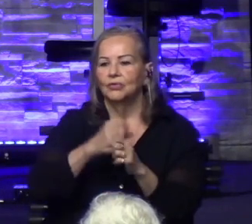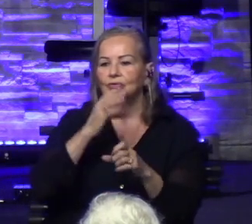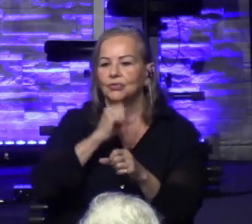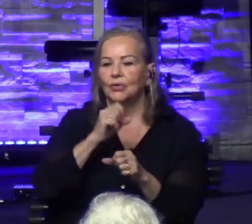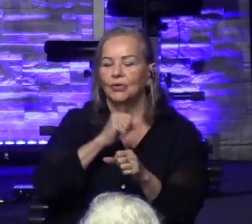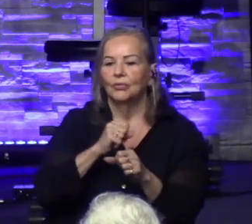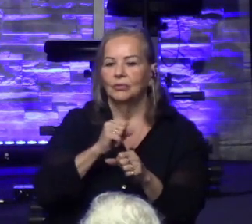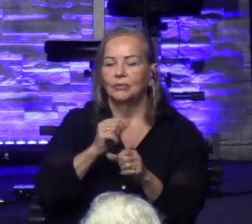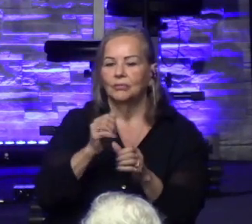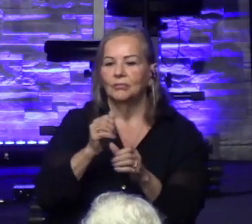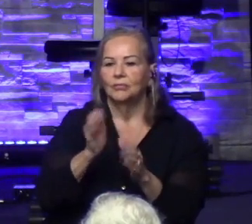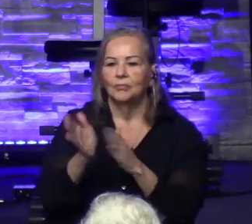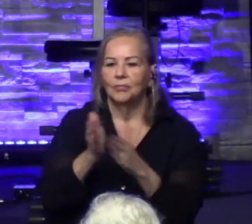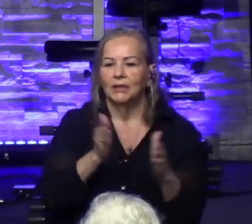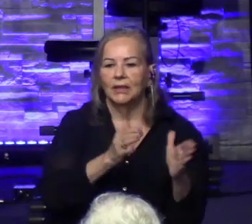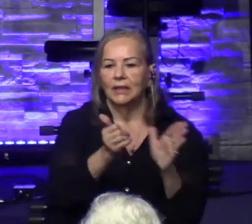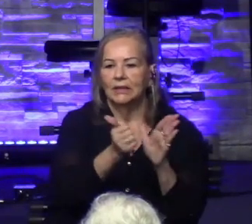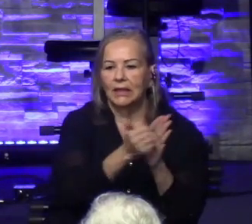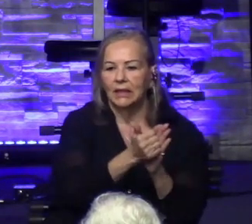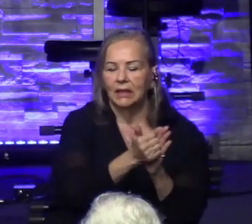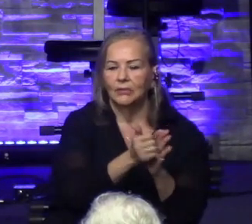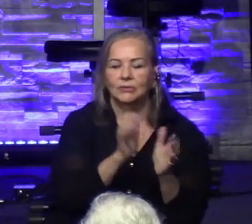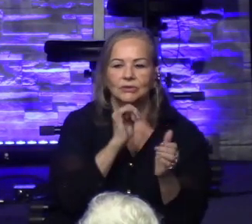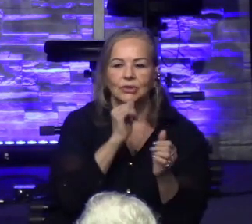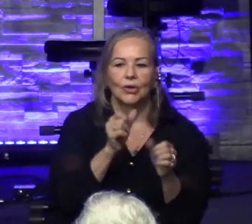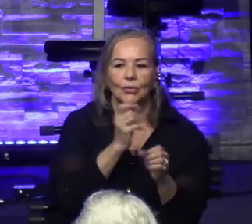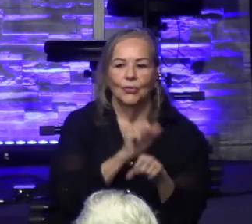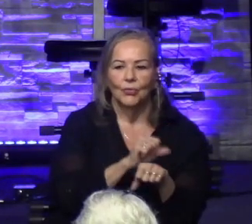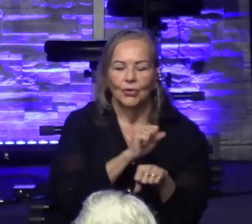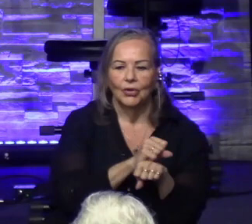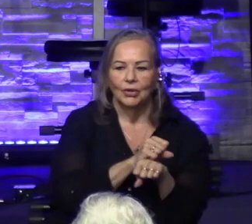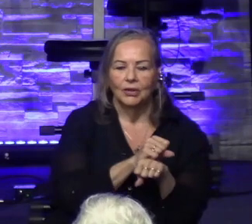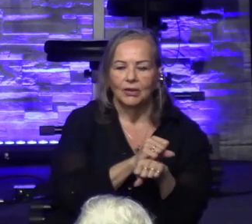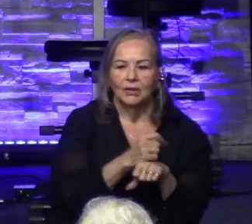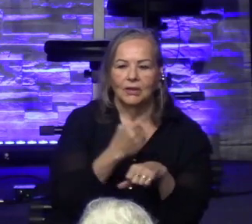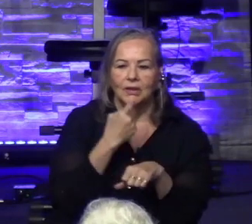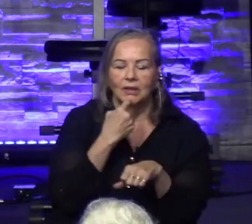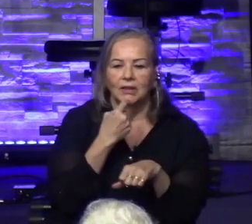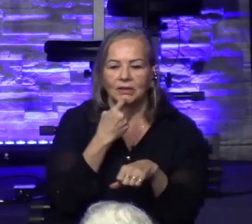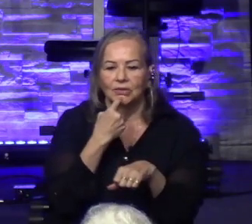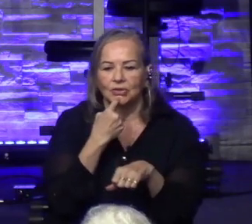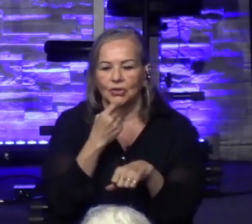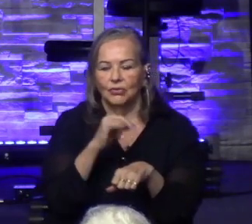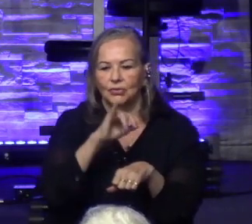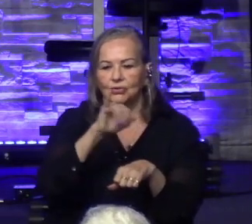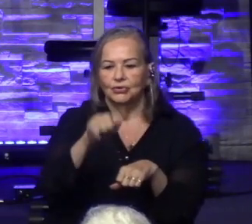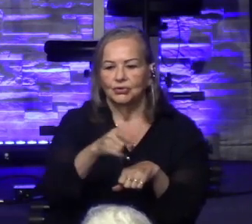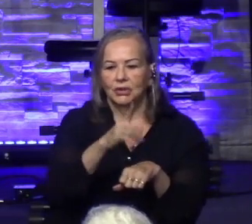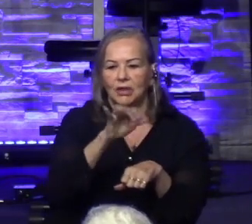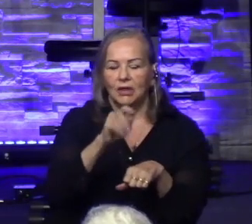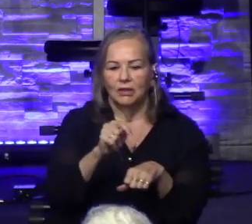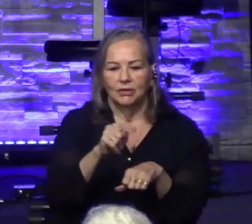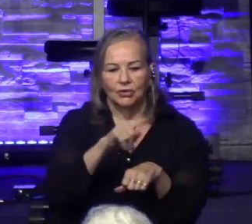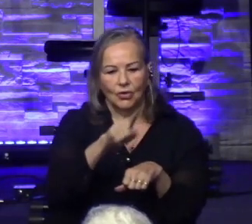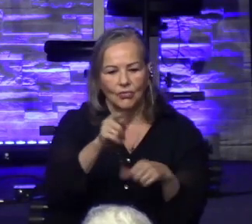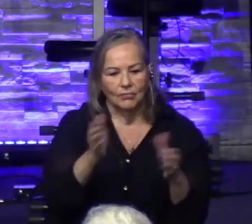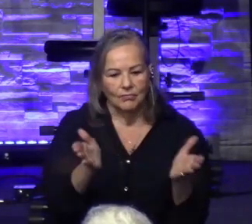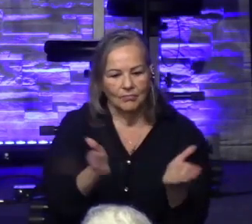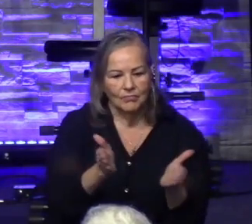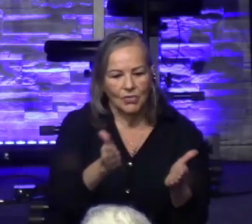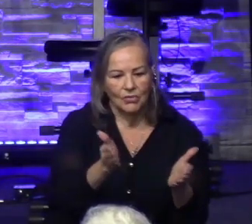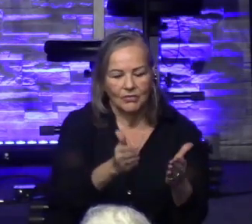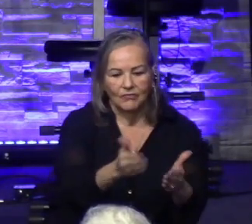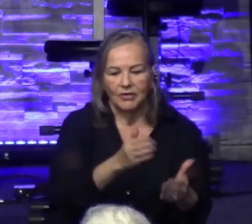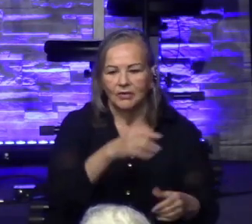wasn't working, right? He had told Jehoiada to go and rally the priest and he didn't do it. He didn't go out and